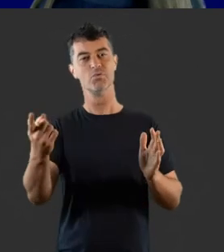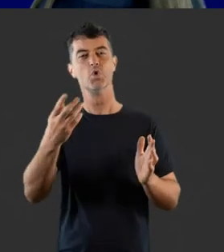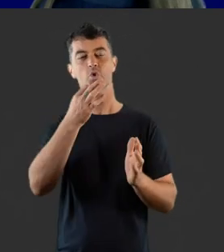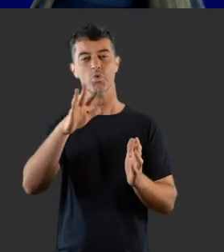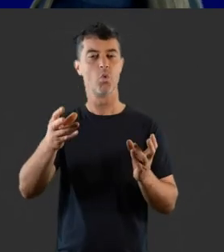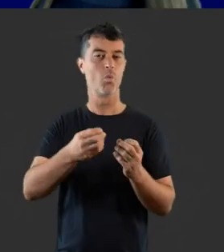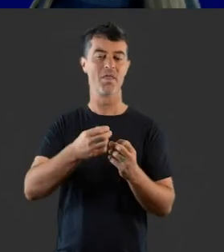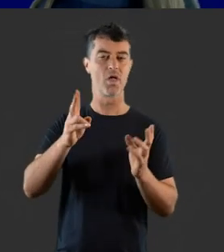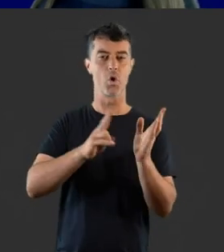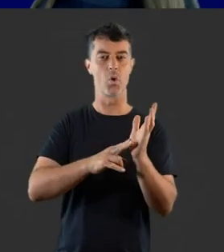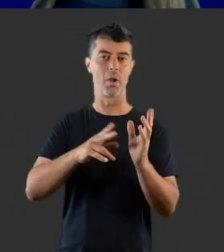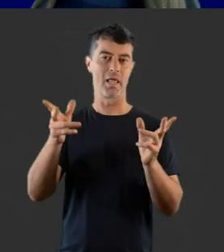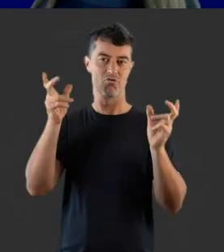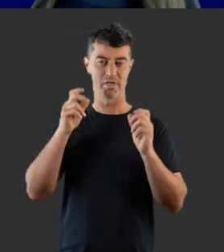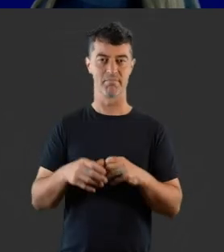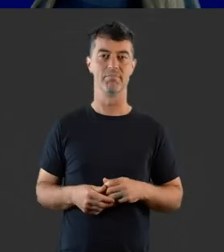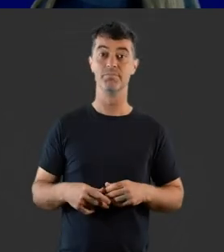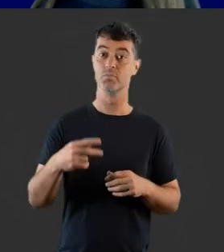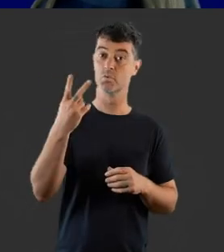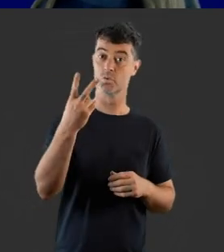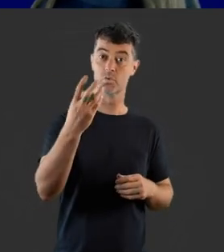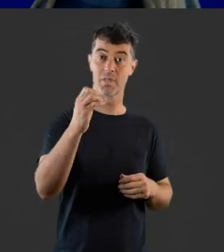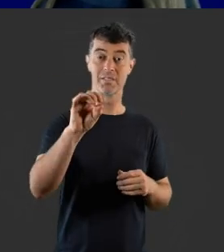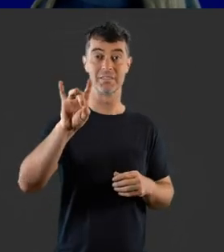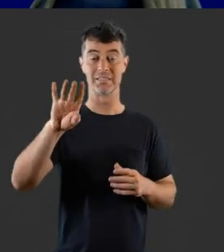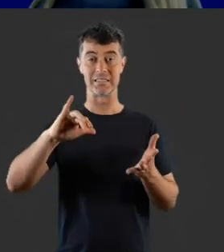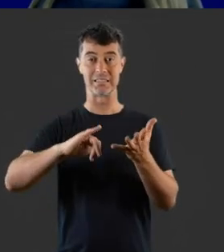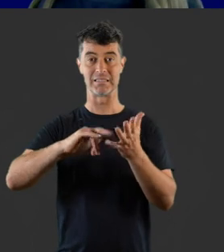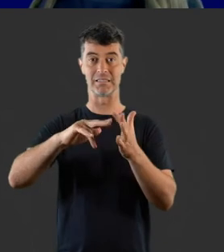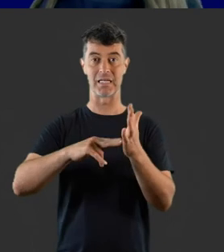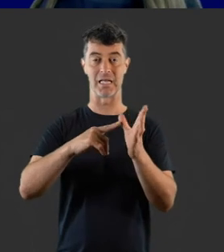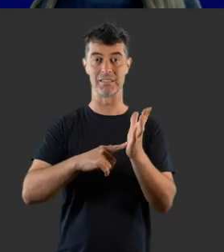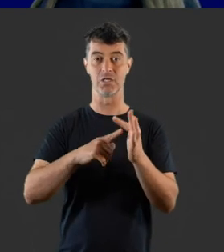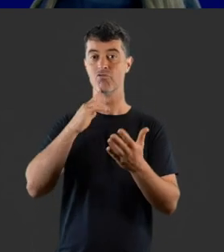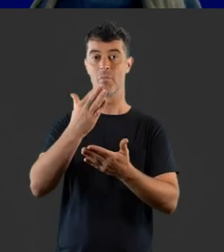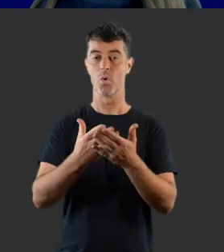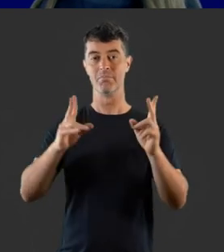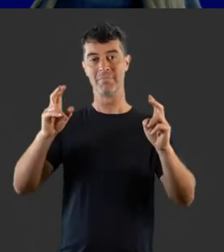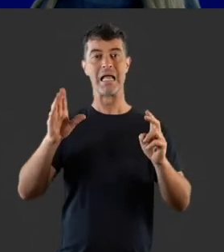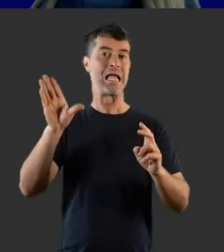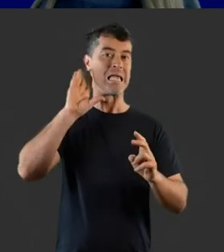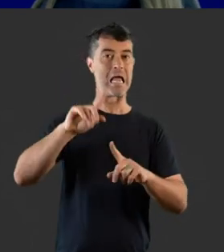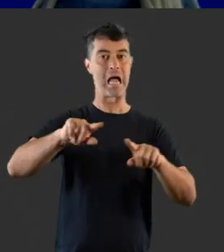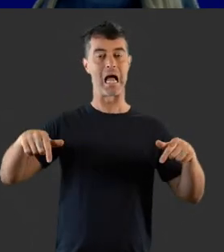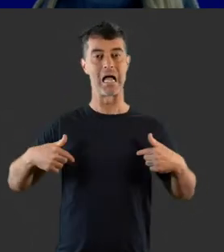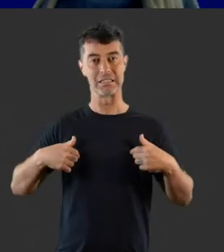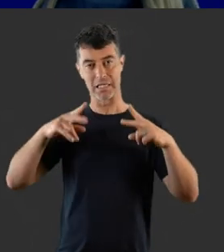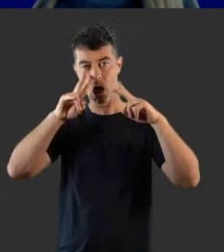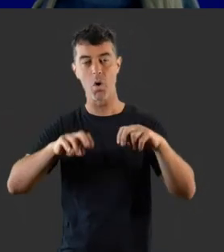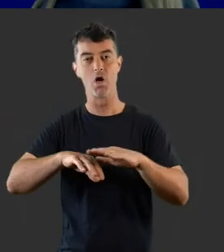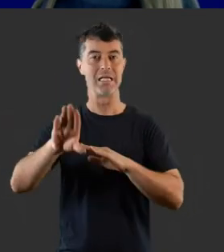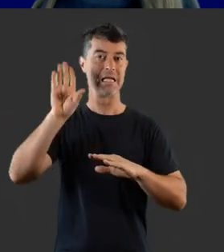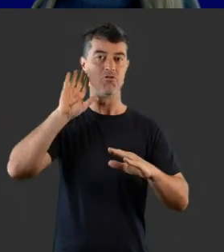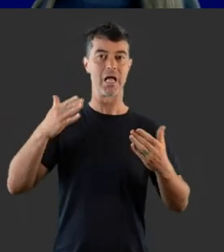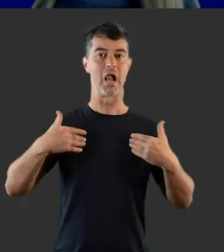basis with their peers with normal hearing. From the 2010 Senate report, hear us